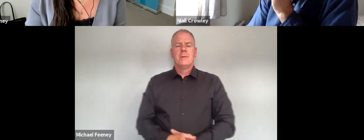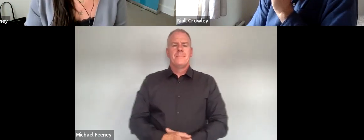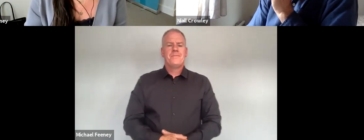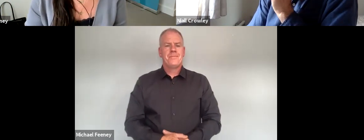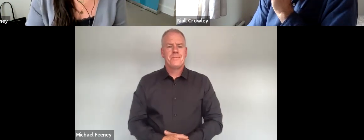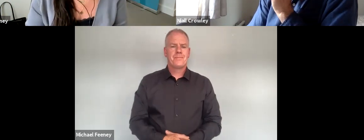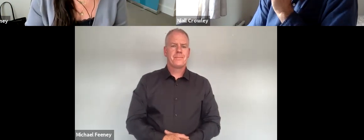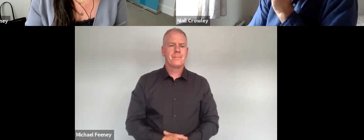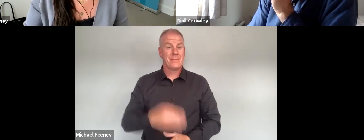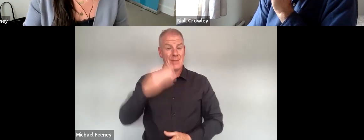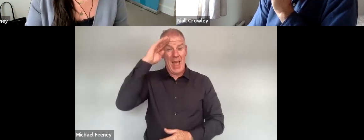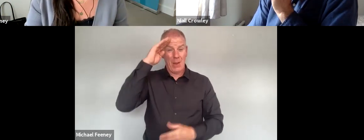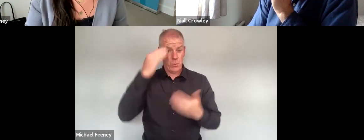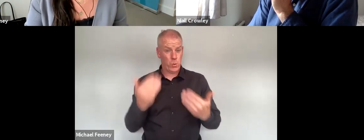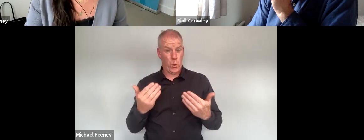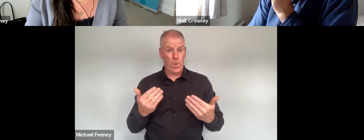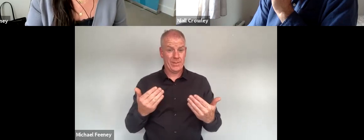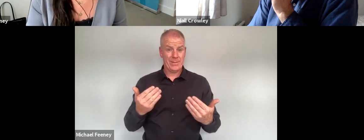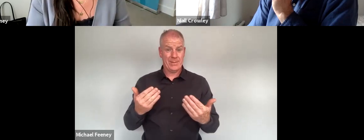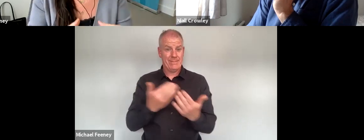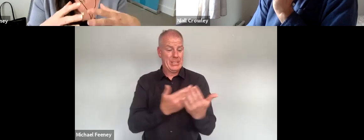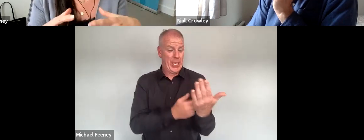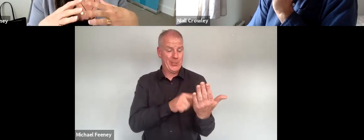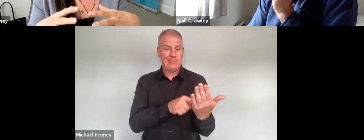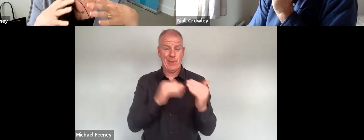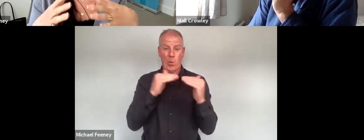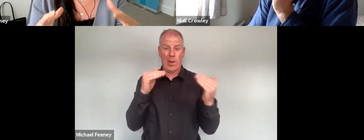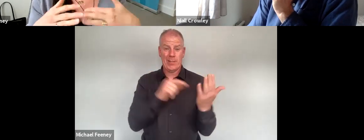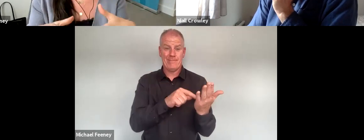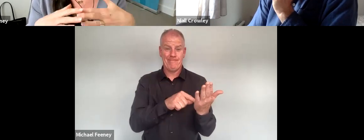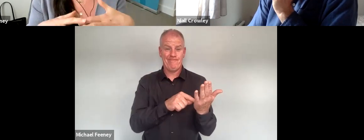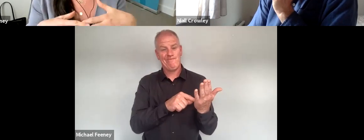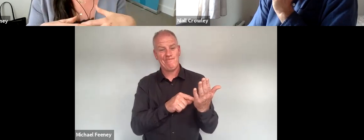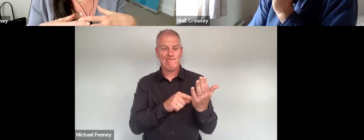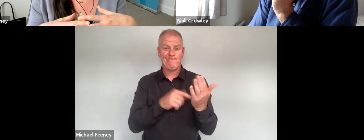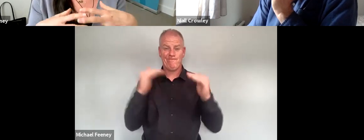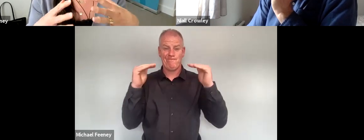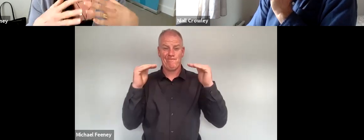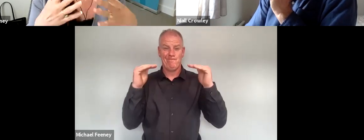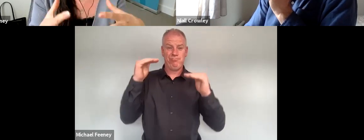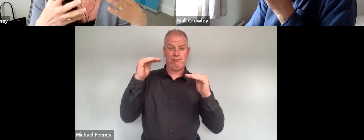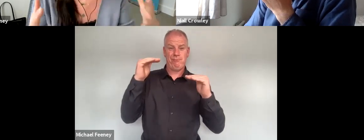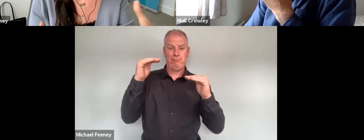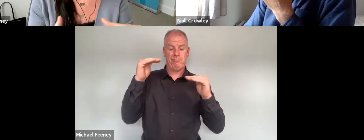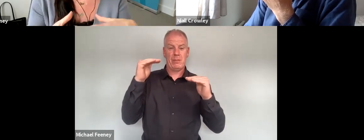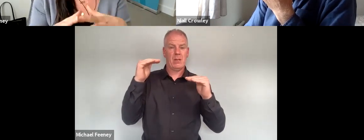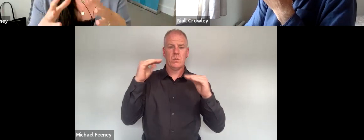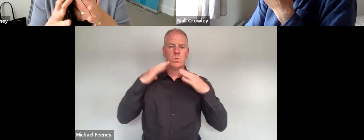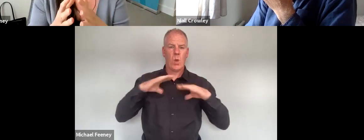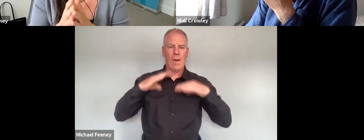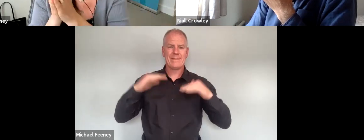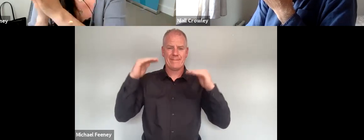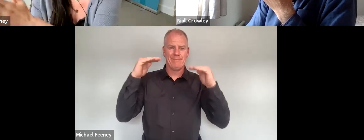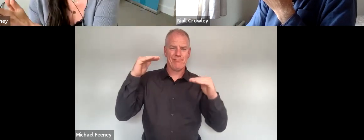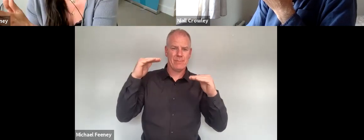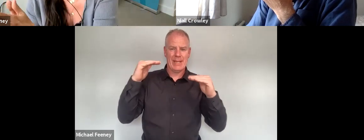Ireland's current equality legislation is for the most part a floor below which we agree to not fall if you like so